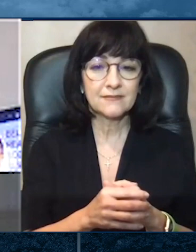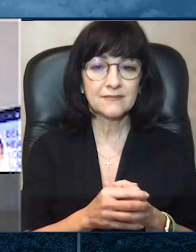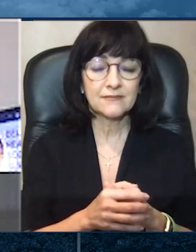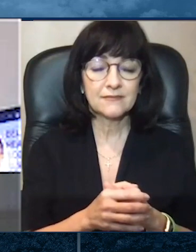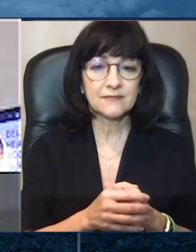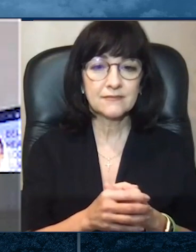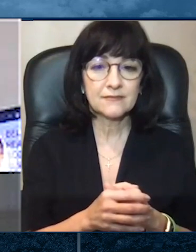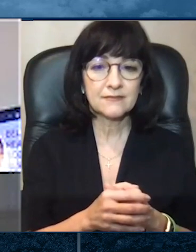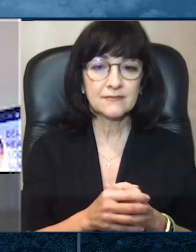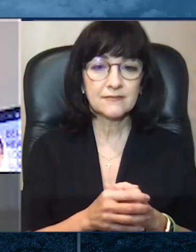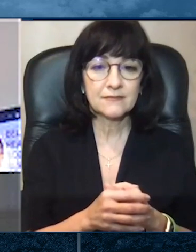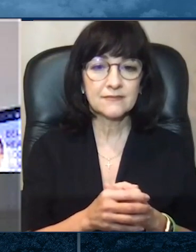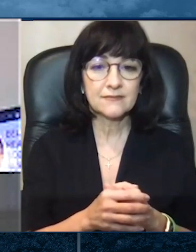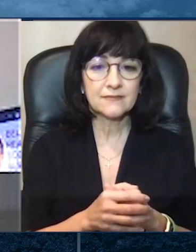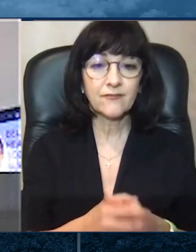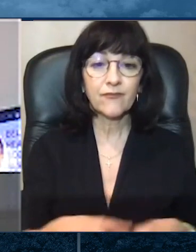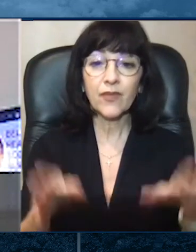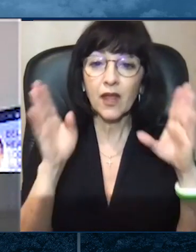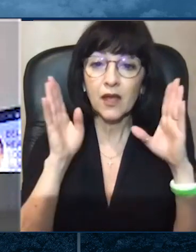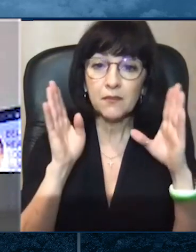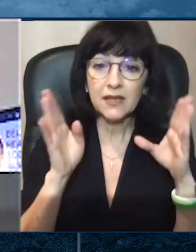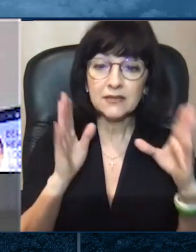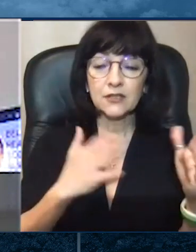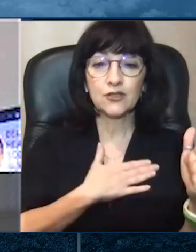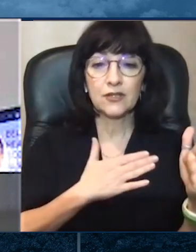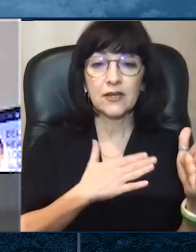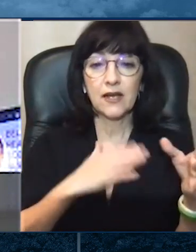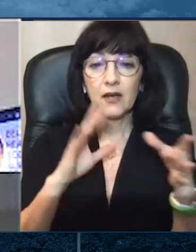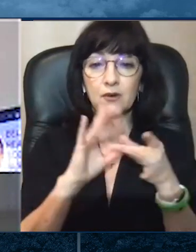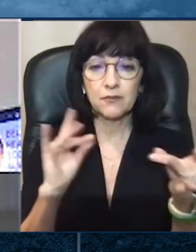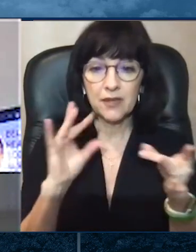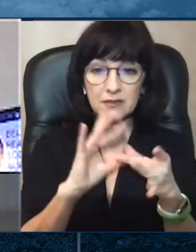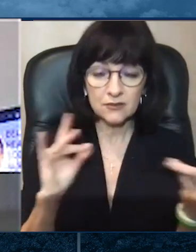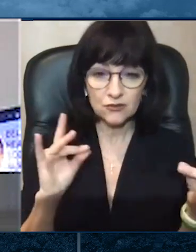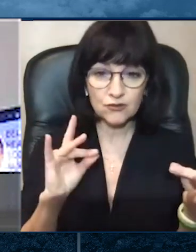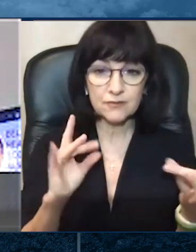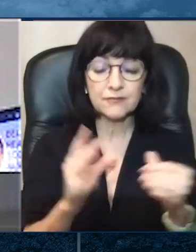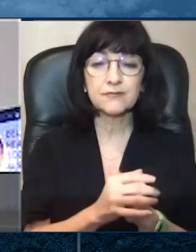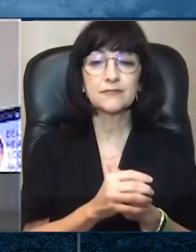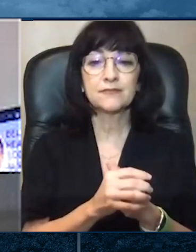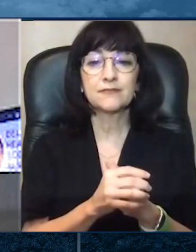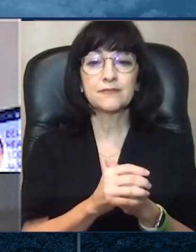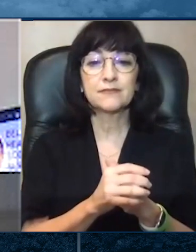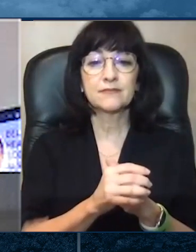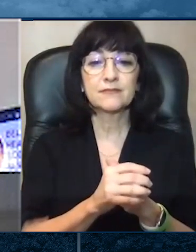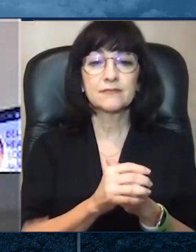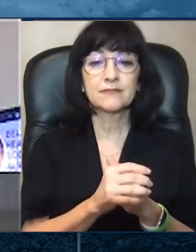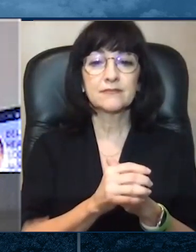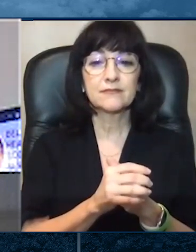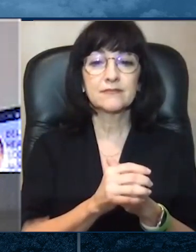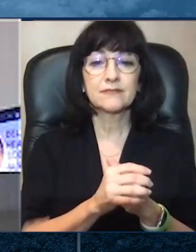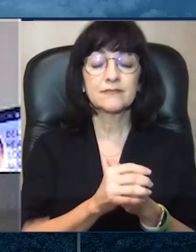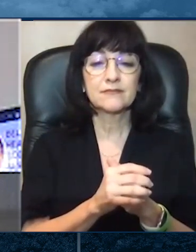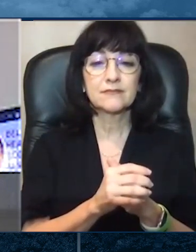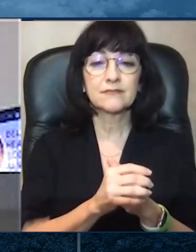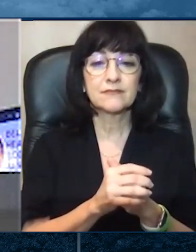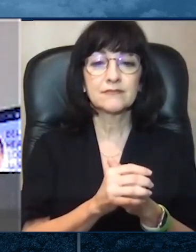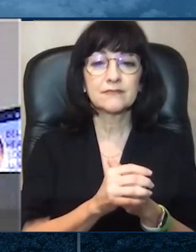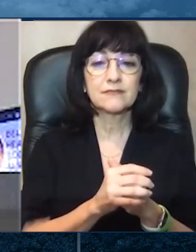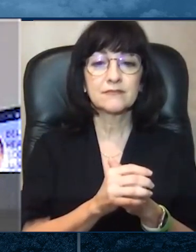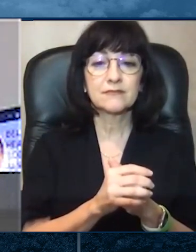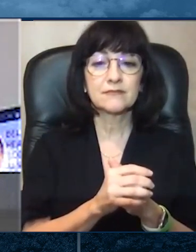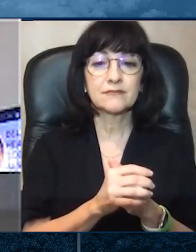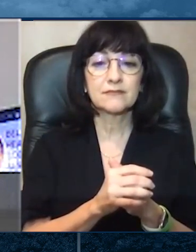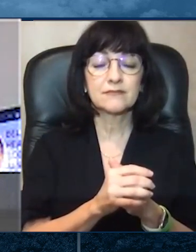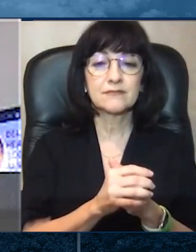le ordena a tomar pruebas médicas. No tenga miedo si su resultado es